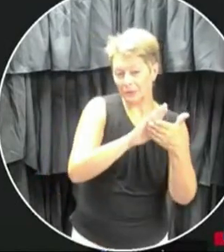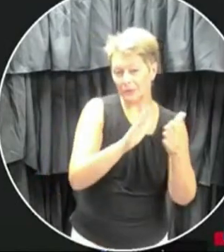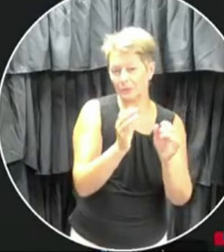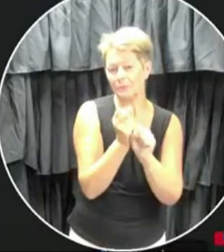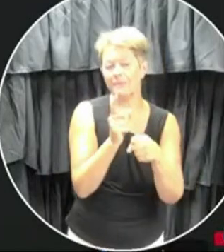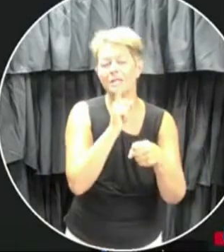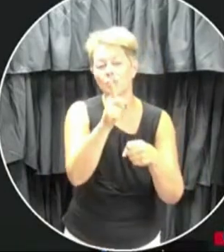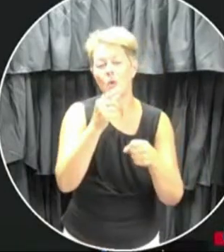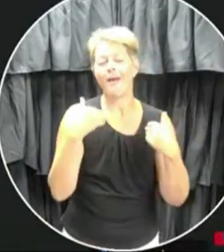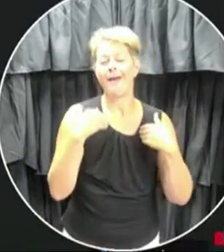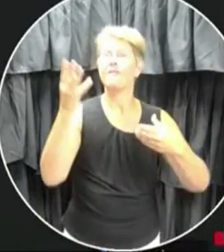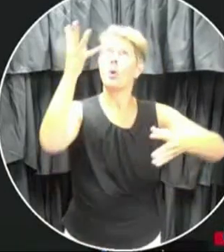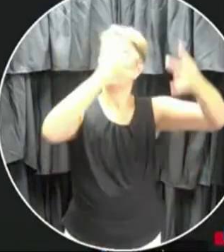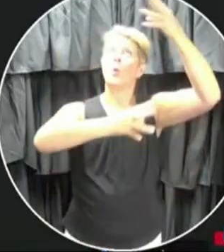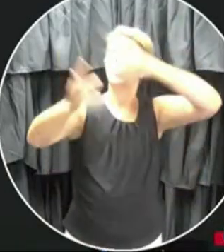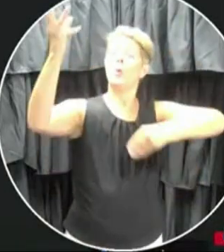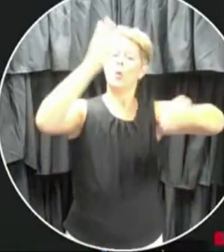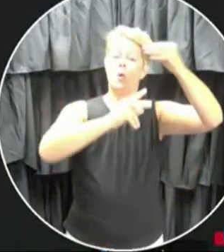better ventilated?